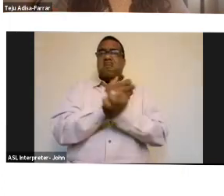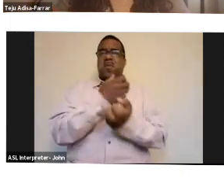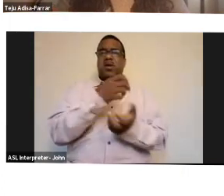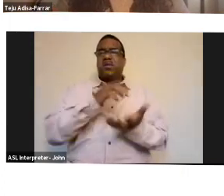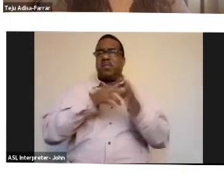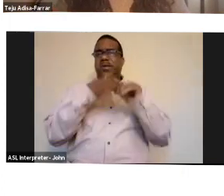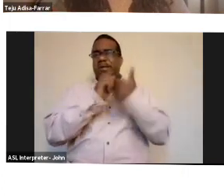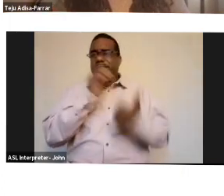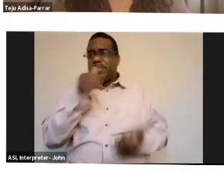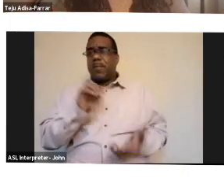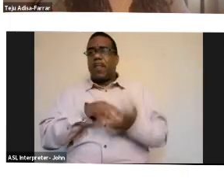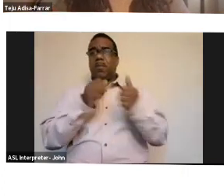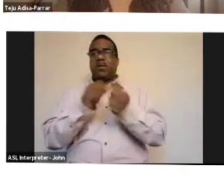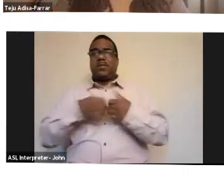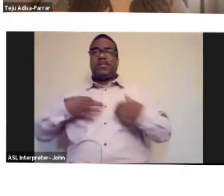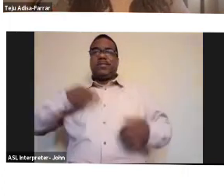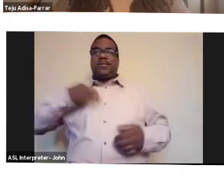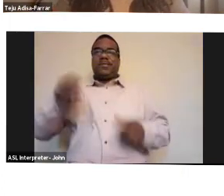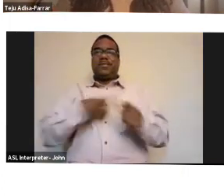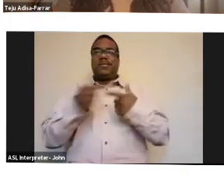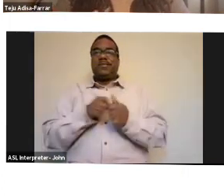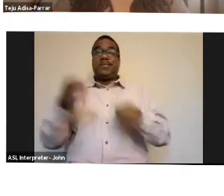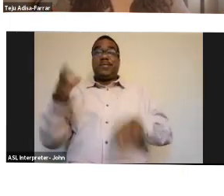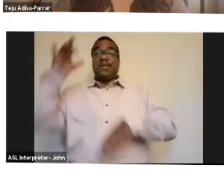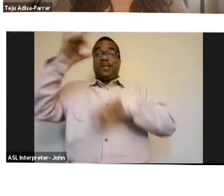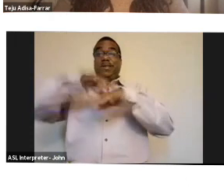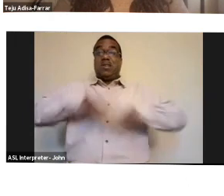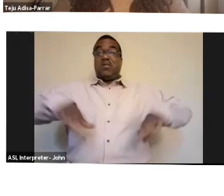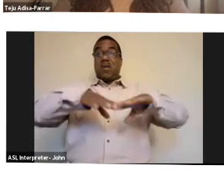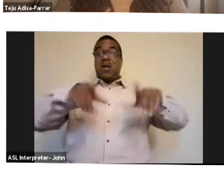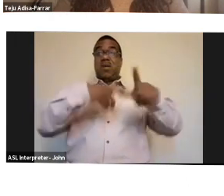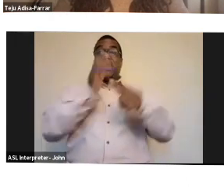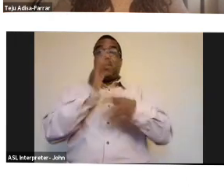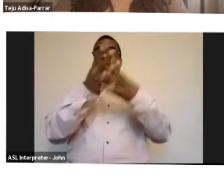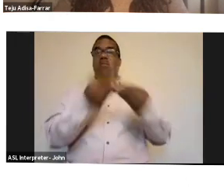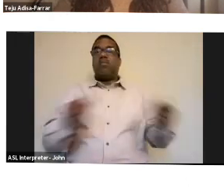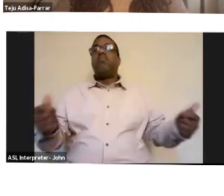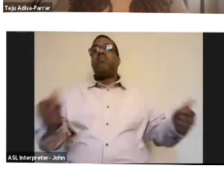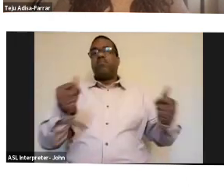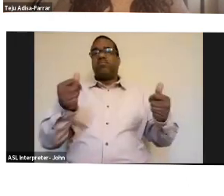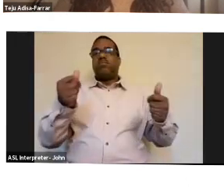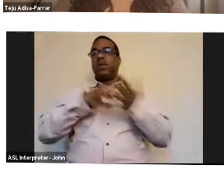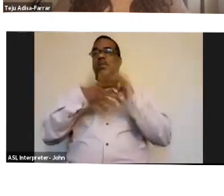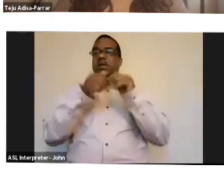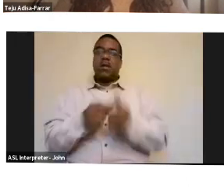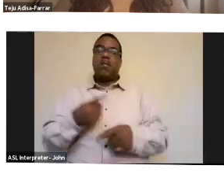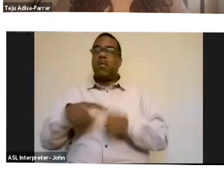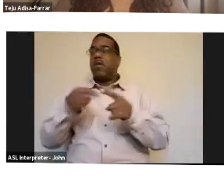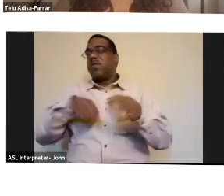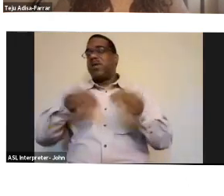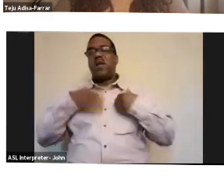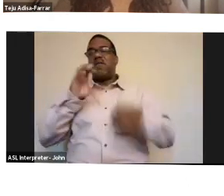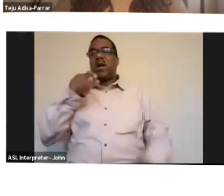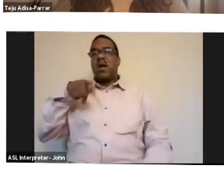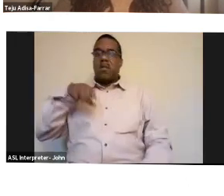shirt down on the ground and it'll biodegrade. What it means is that we have technology and systems to compost textiles and products